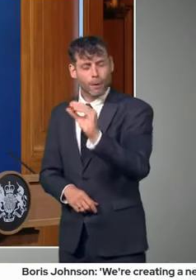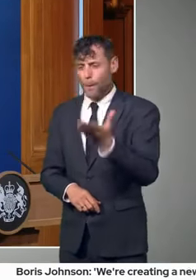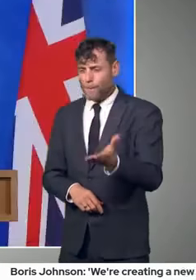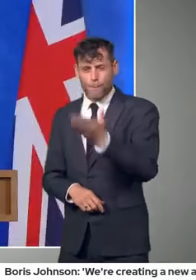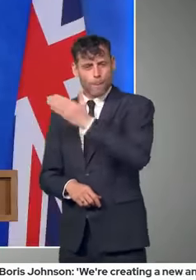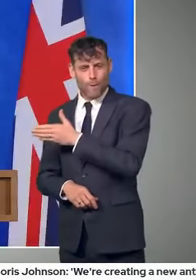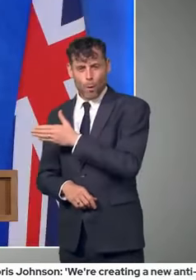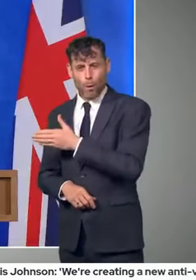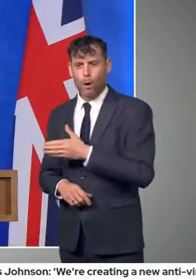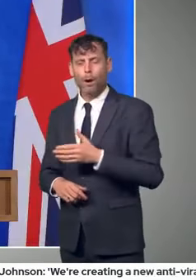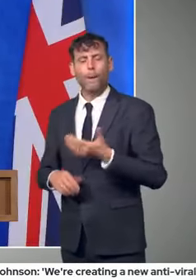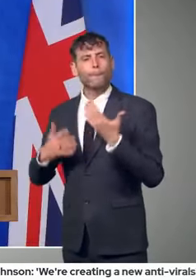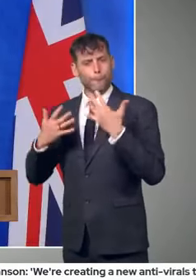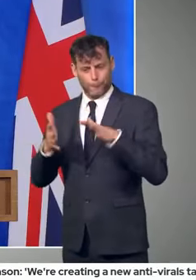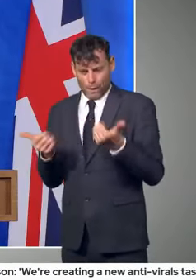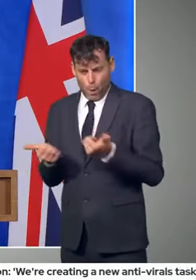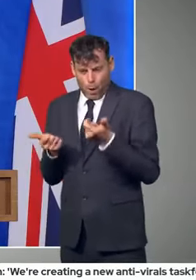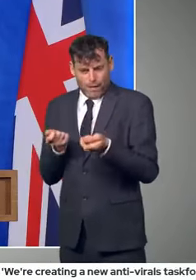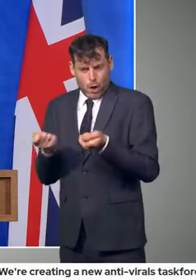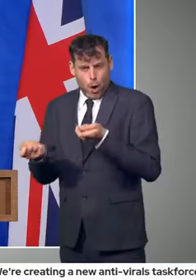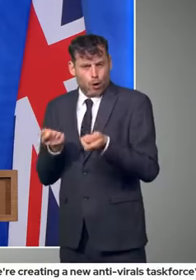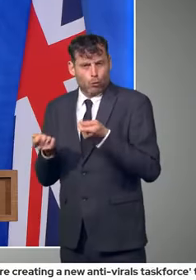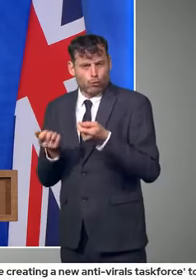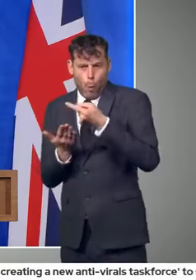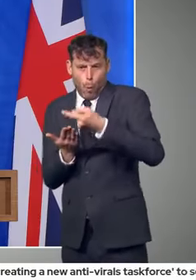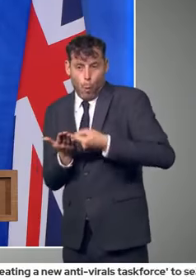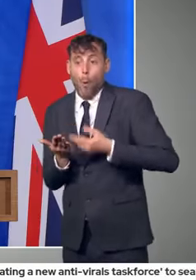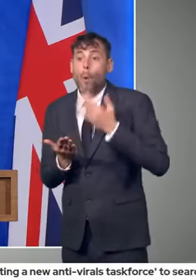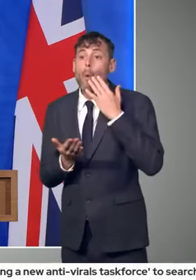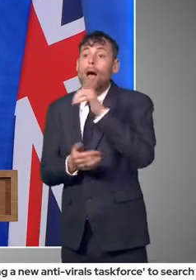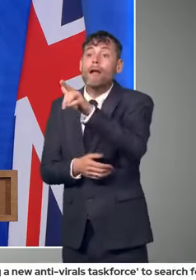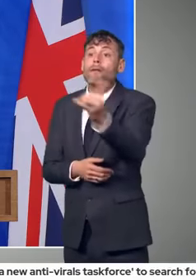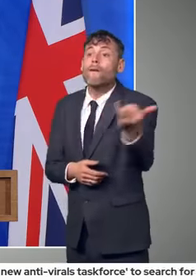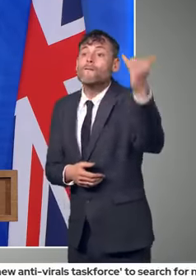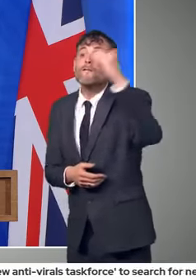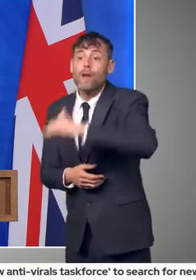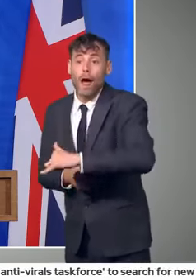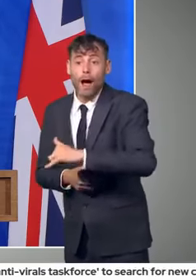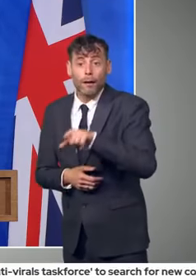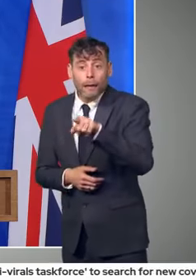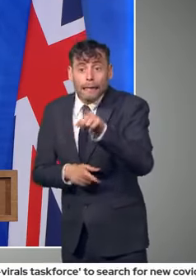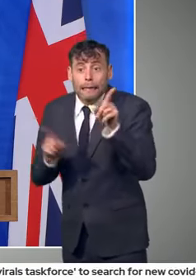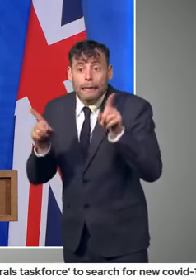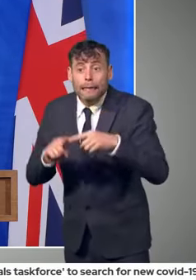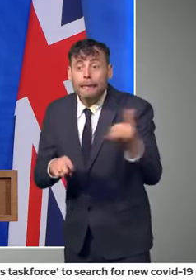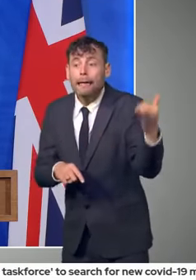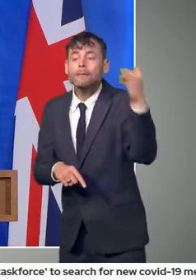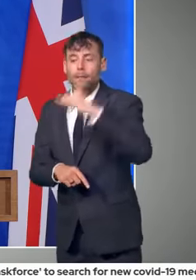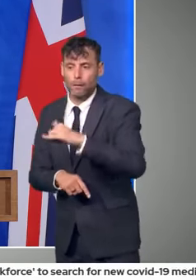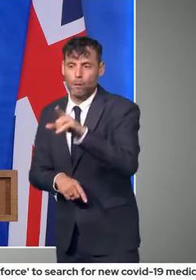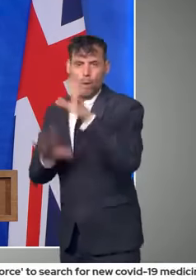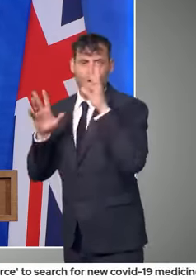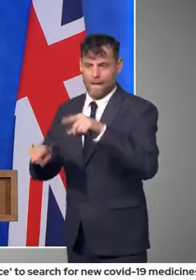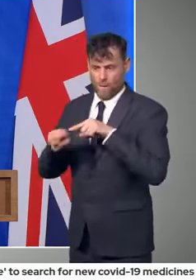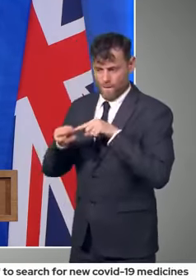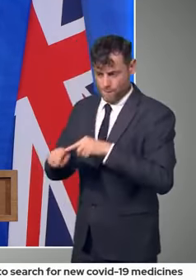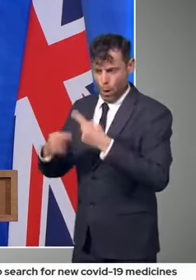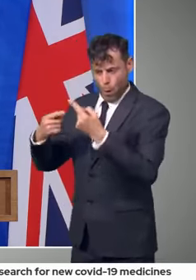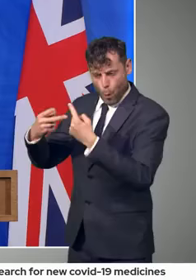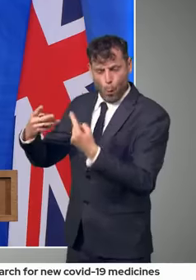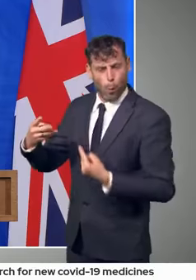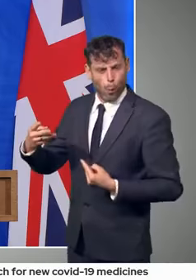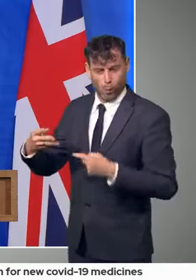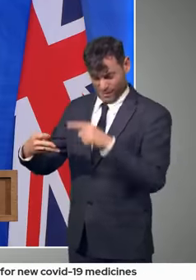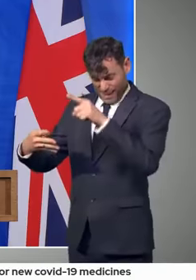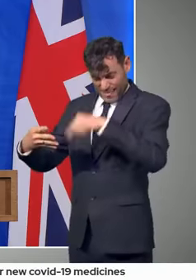tough indeed. So people coming from India have to quarantine, have to self-isolate. They then,